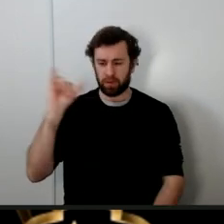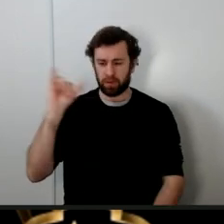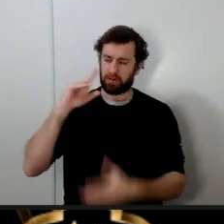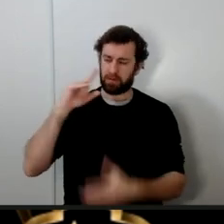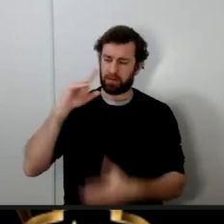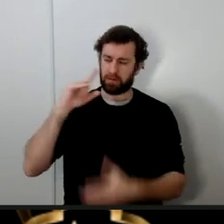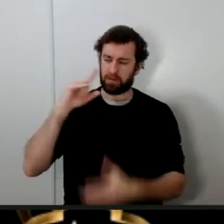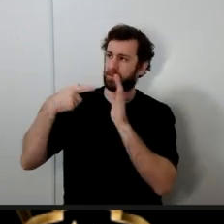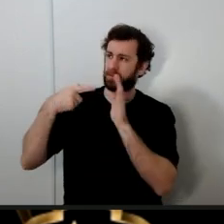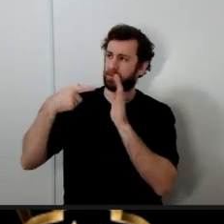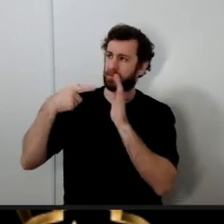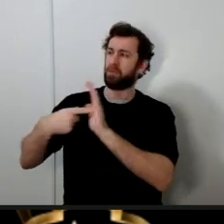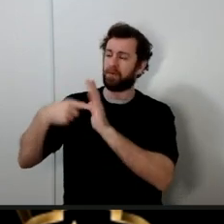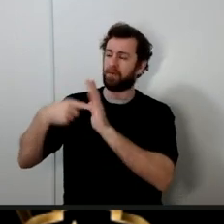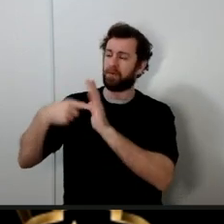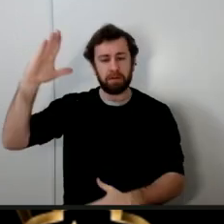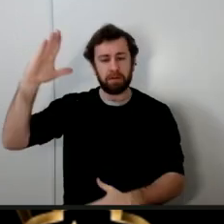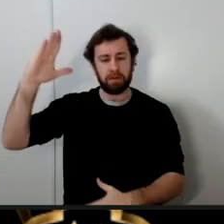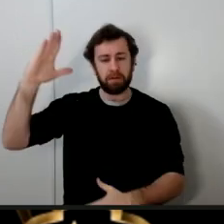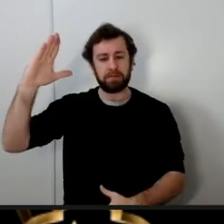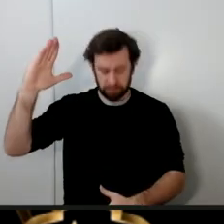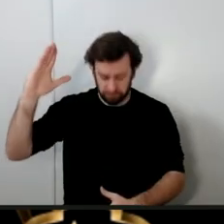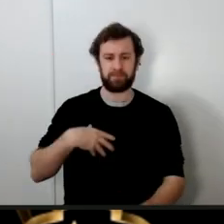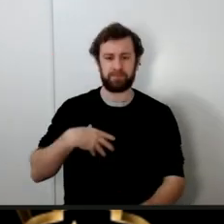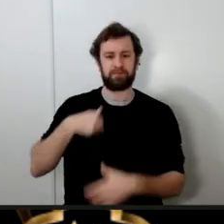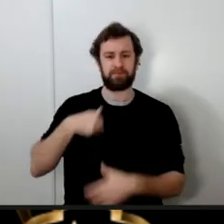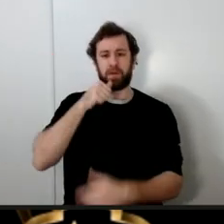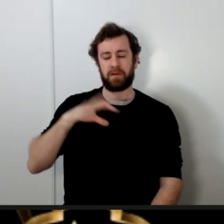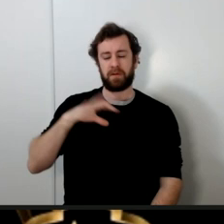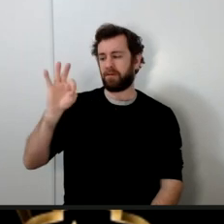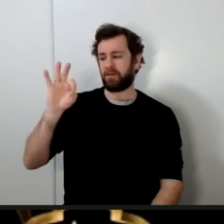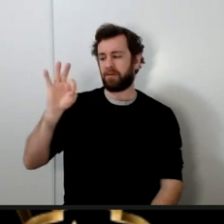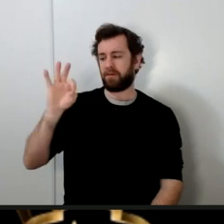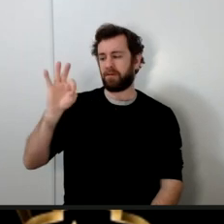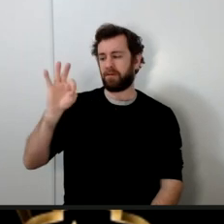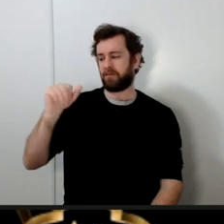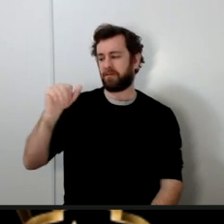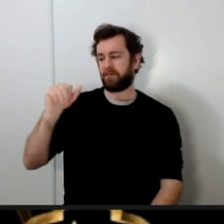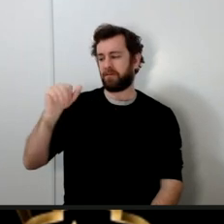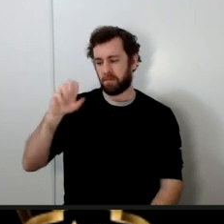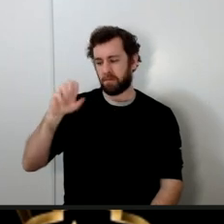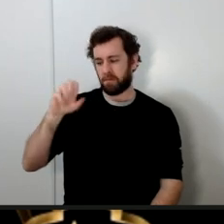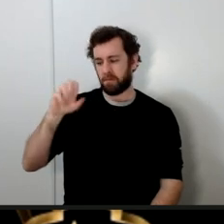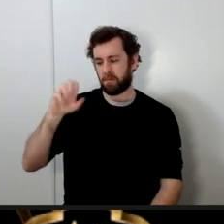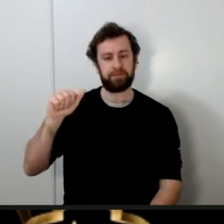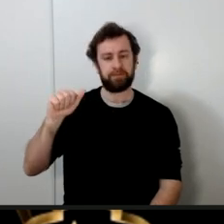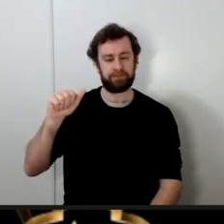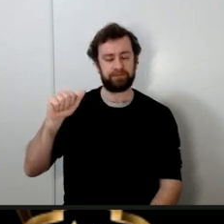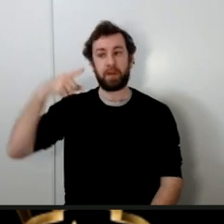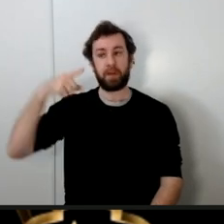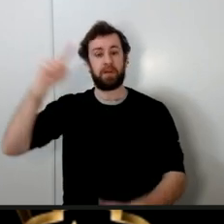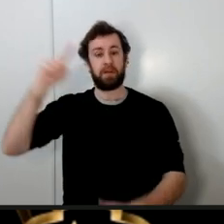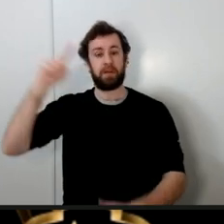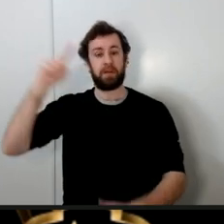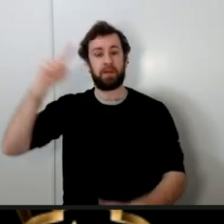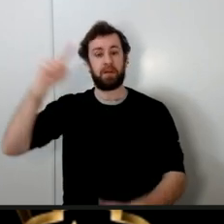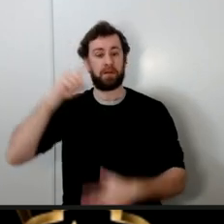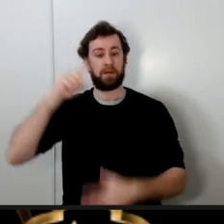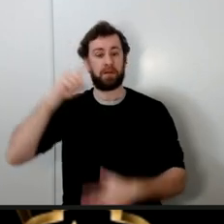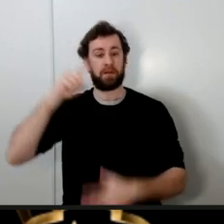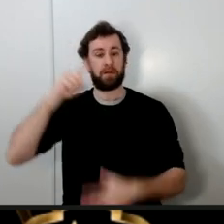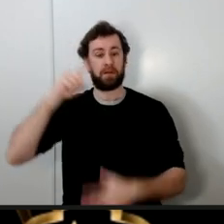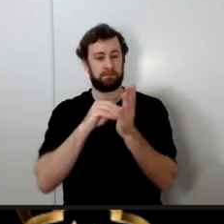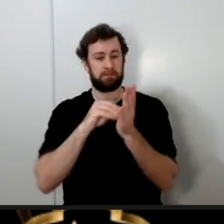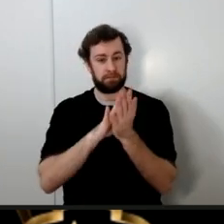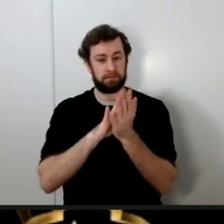salawatullahi alayha Allah subhanahu wa ta'ala states in the Holy Quran in Surah